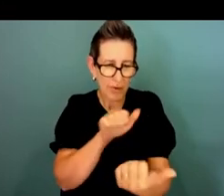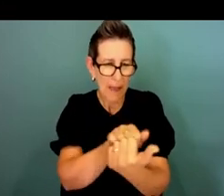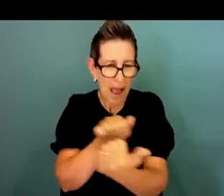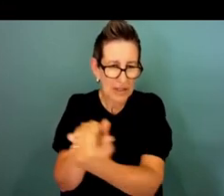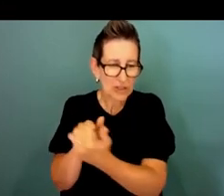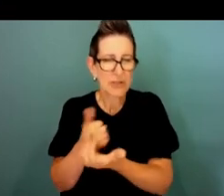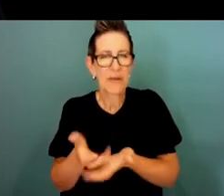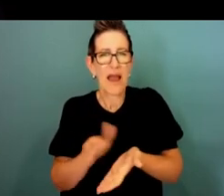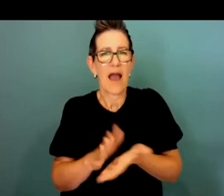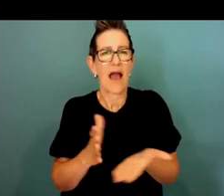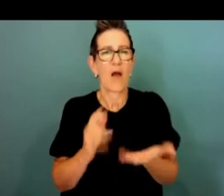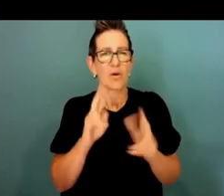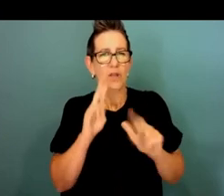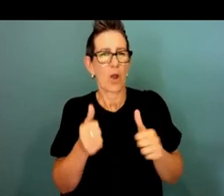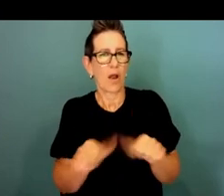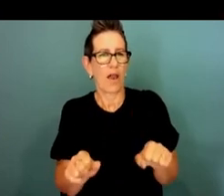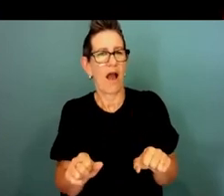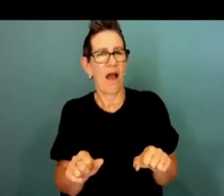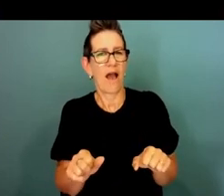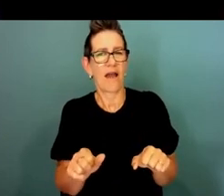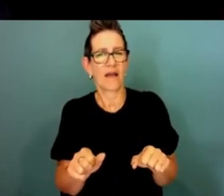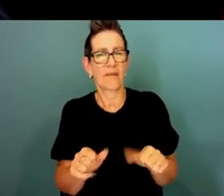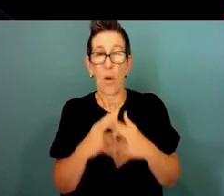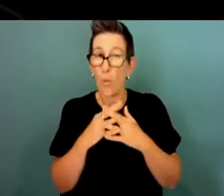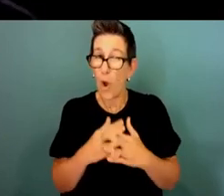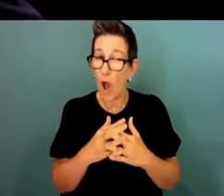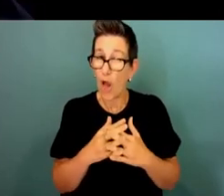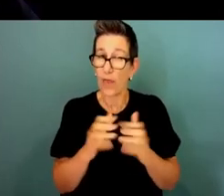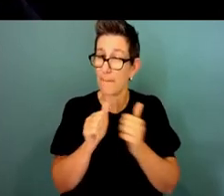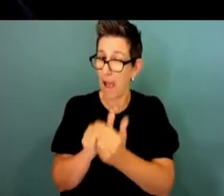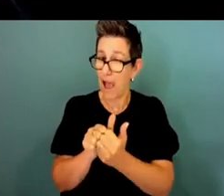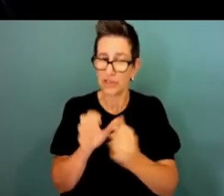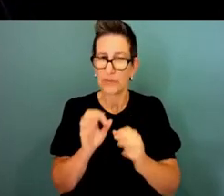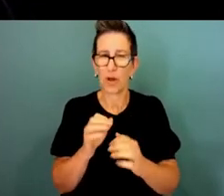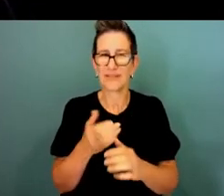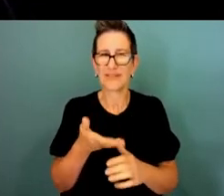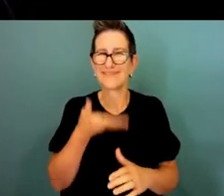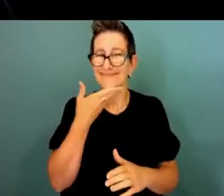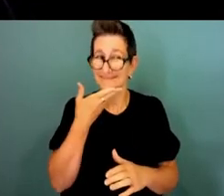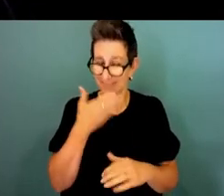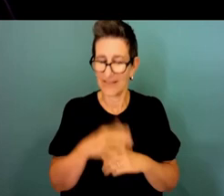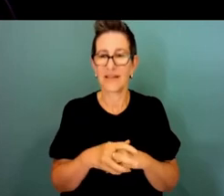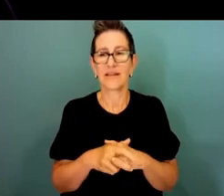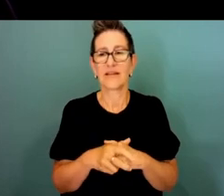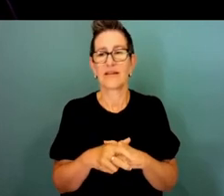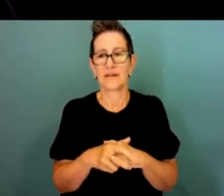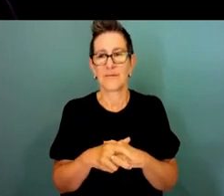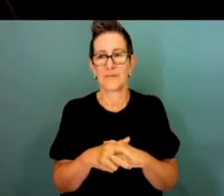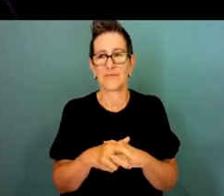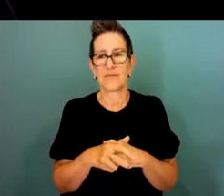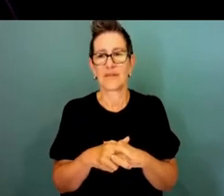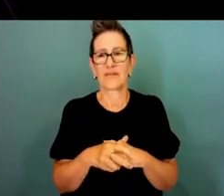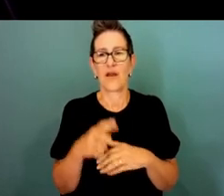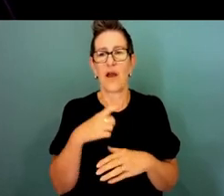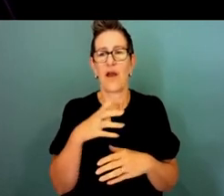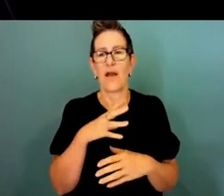what do they look like, what do genuine partnerships look like and in fact, it's interesting, we've got a partnership working group this afternoon